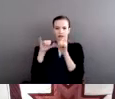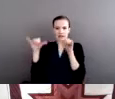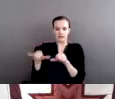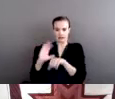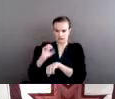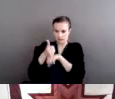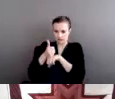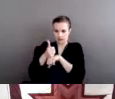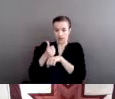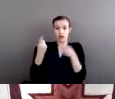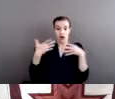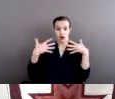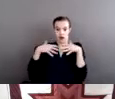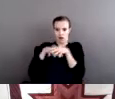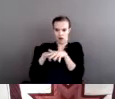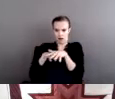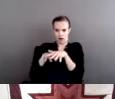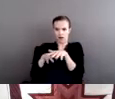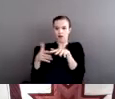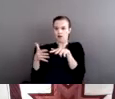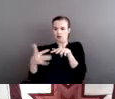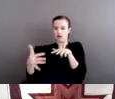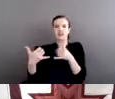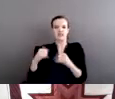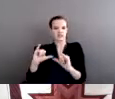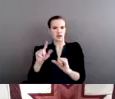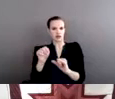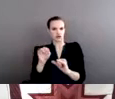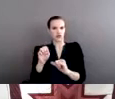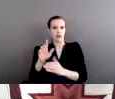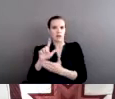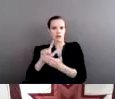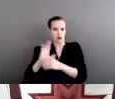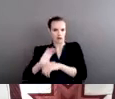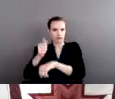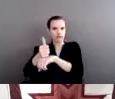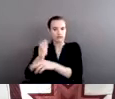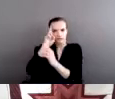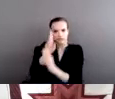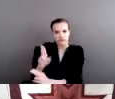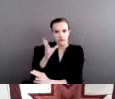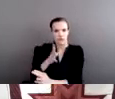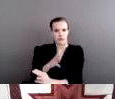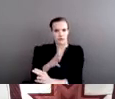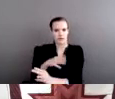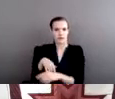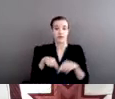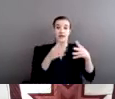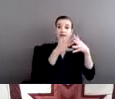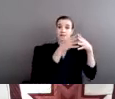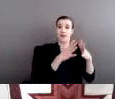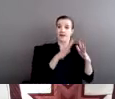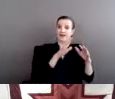gave her agency, gave her a voice. And that's something that the American system, again, you know, passed